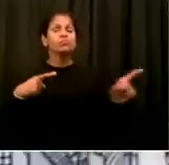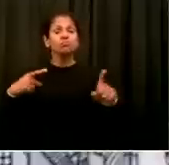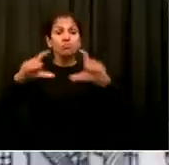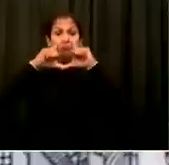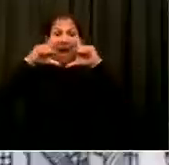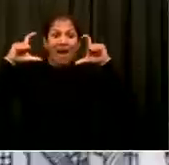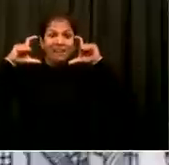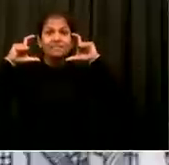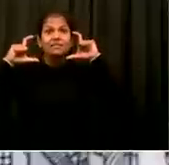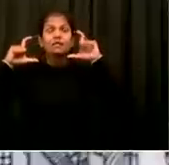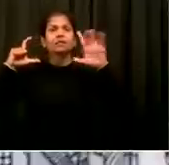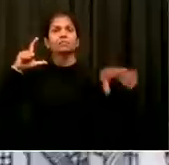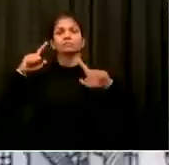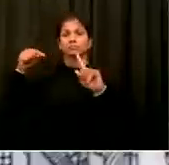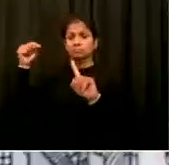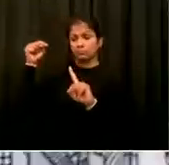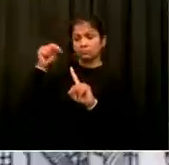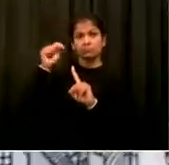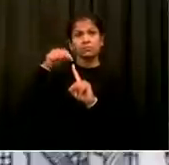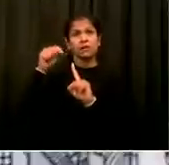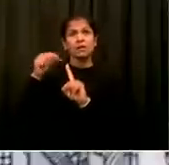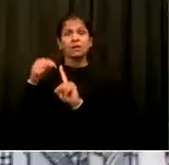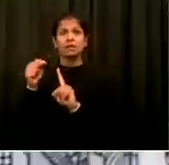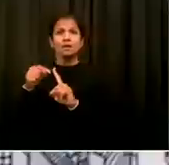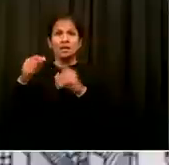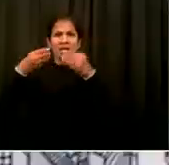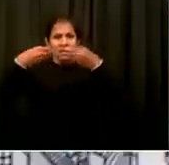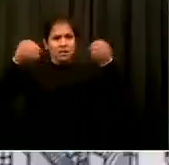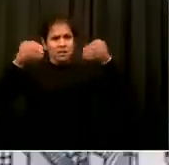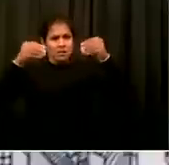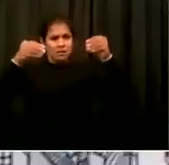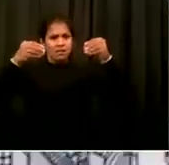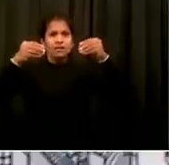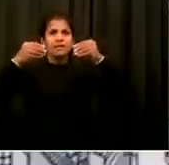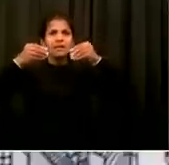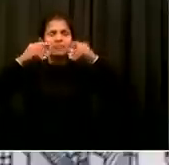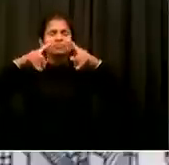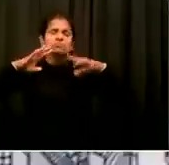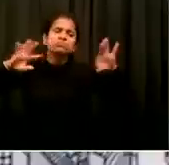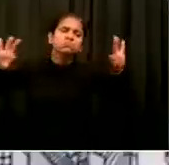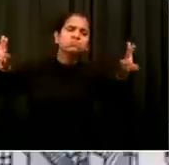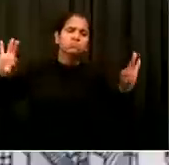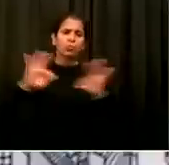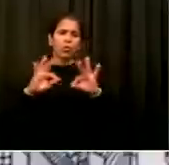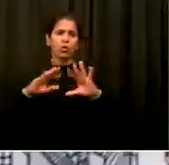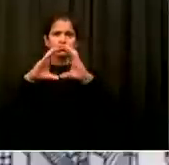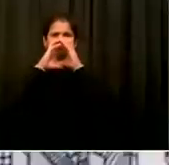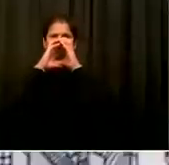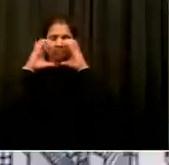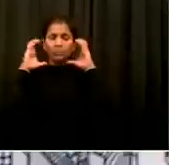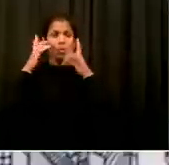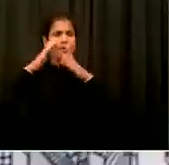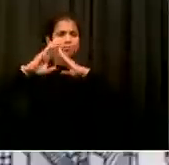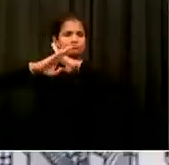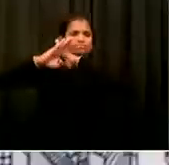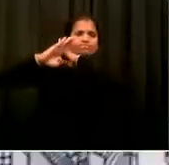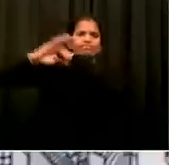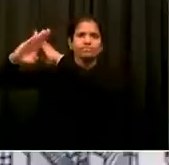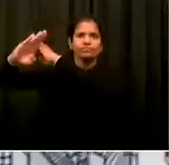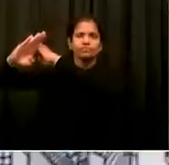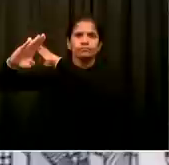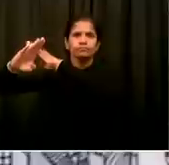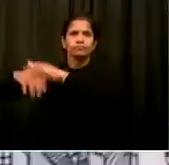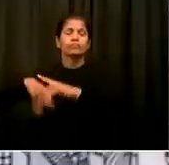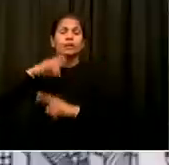no tool more important than having that face mask on. But the face masks have caused a challenge for some New